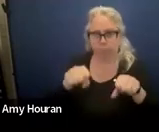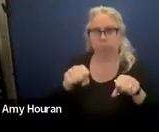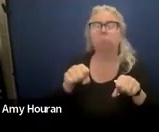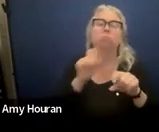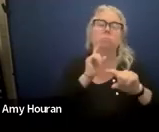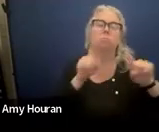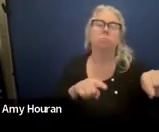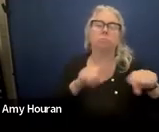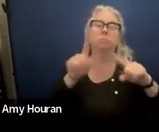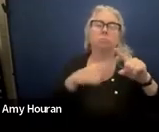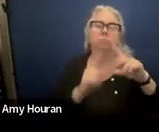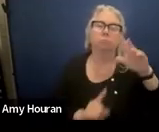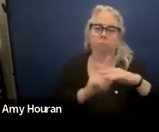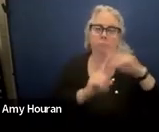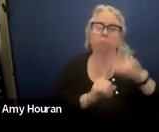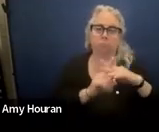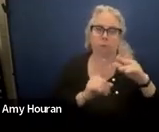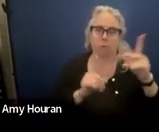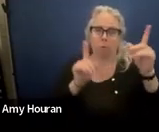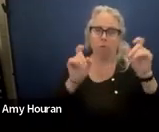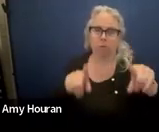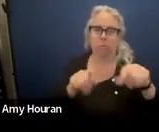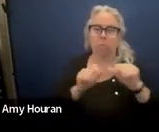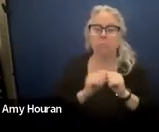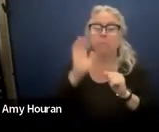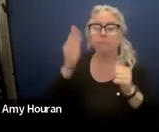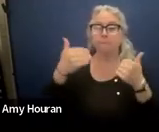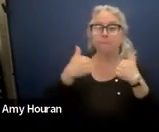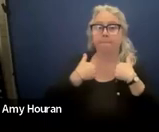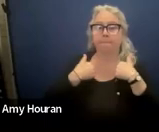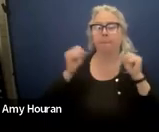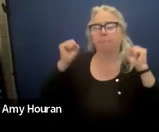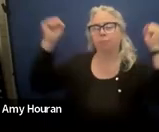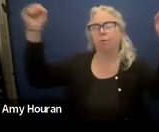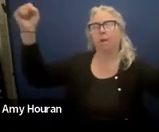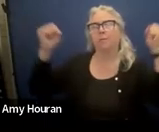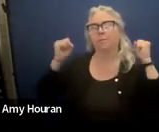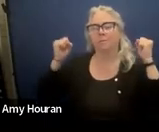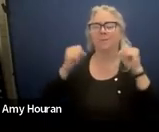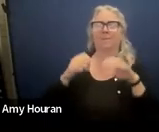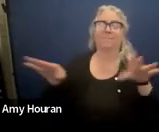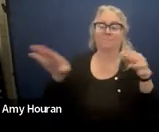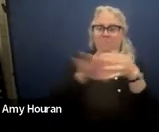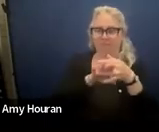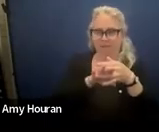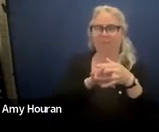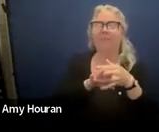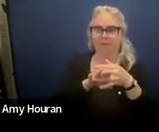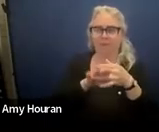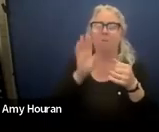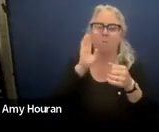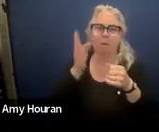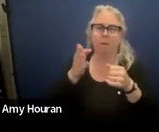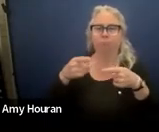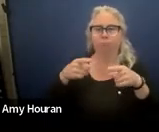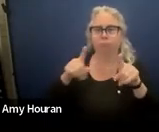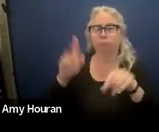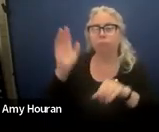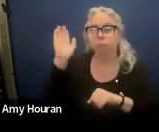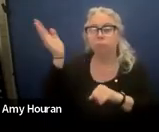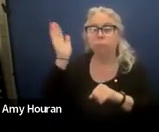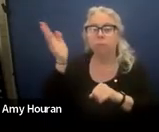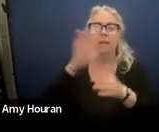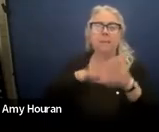they pop up um we will have a stretch break built into the presentation um we're